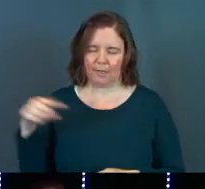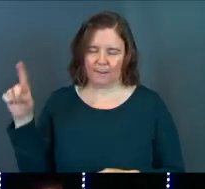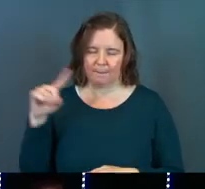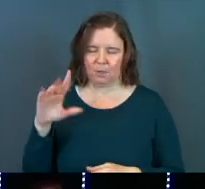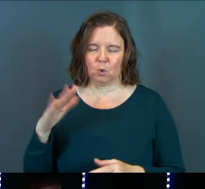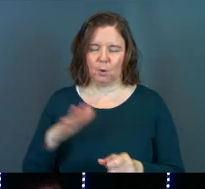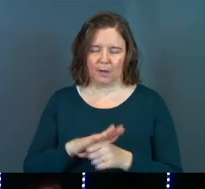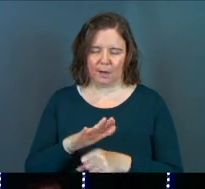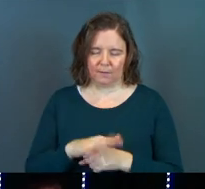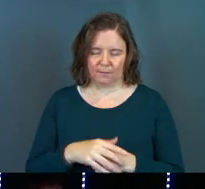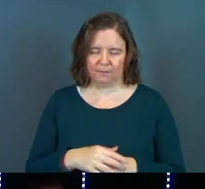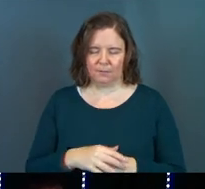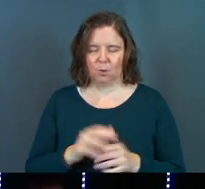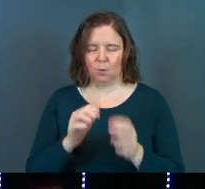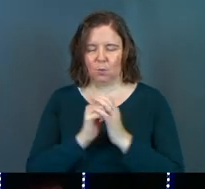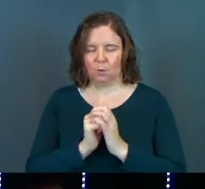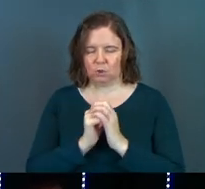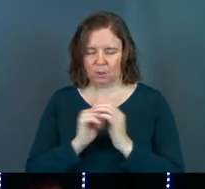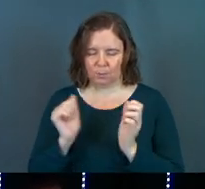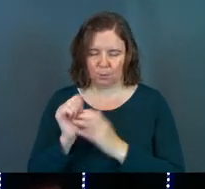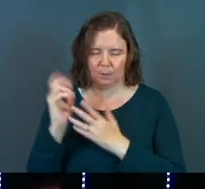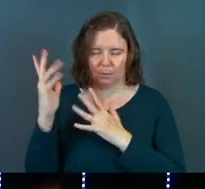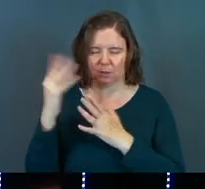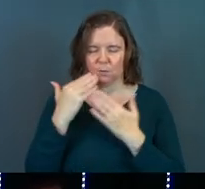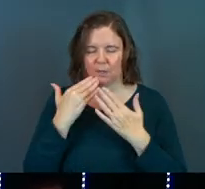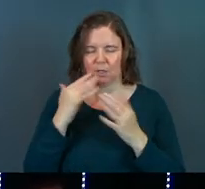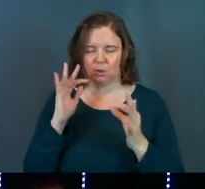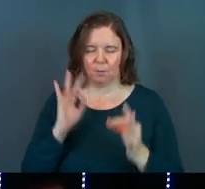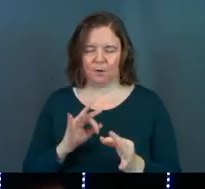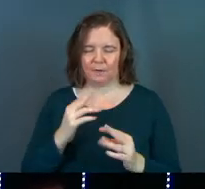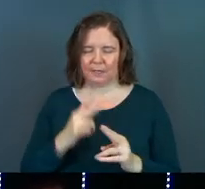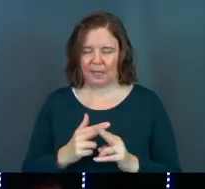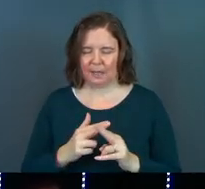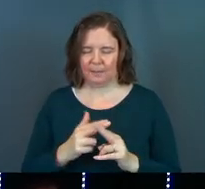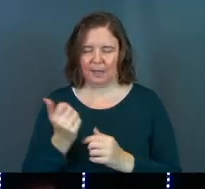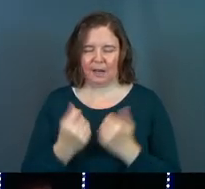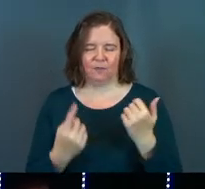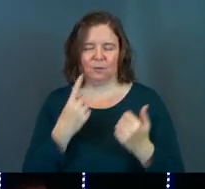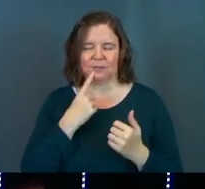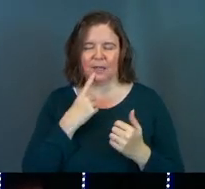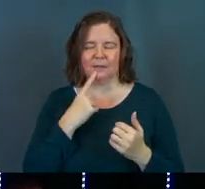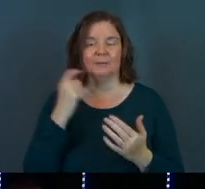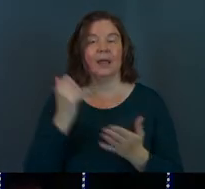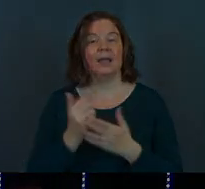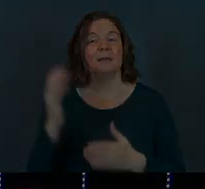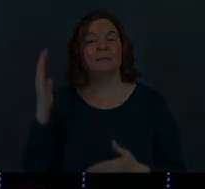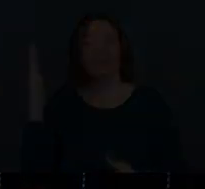Amen. You're enough. We worship you. We praise you. We thank you. It's in your perfect name. And everybody say, Amen.